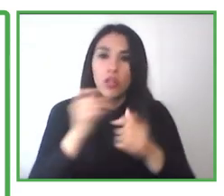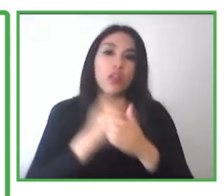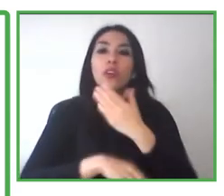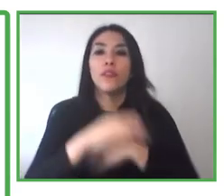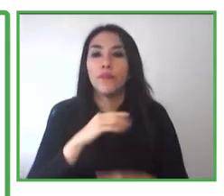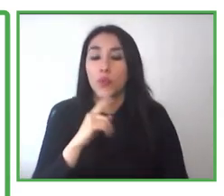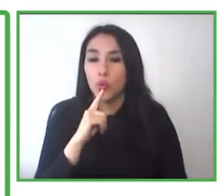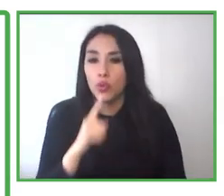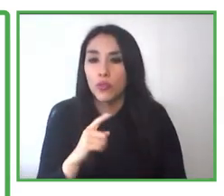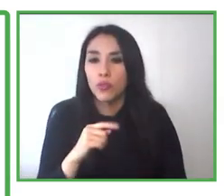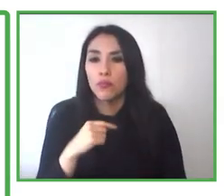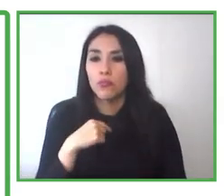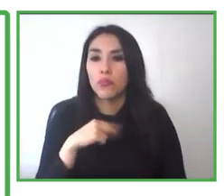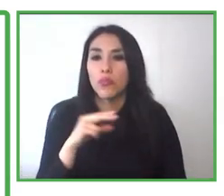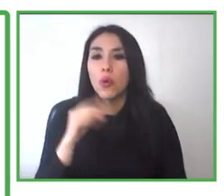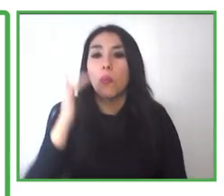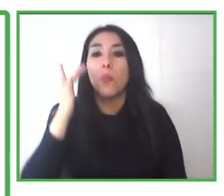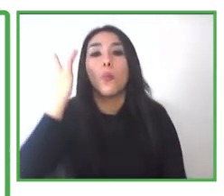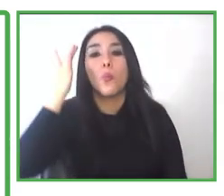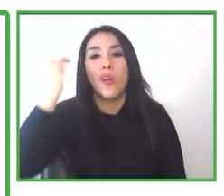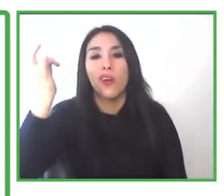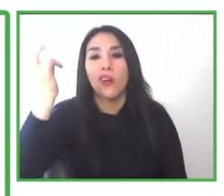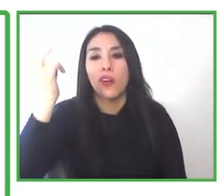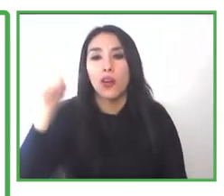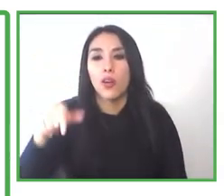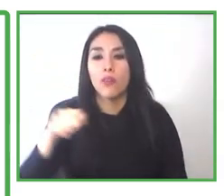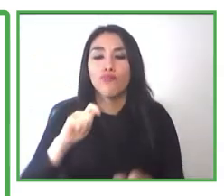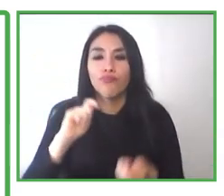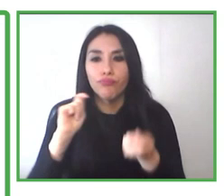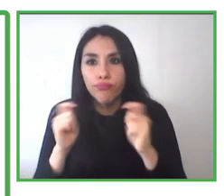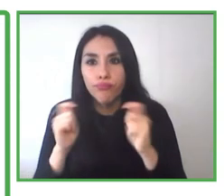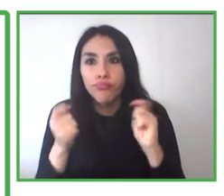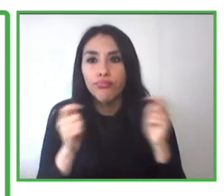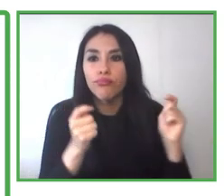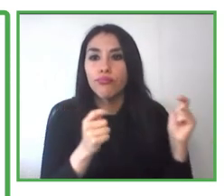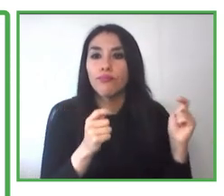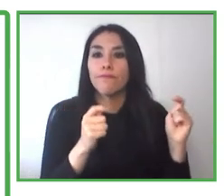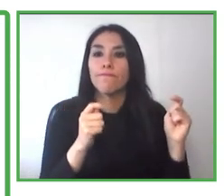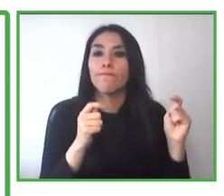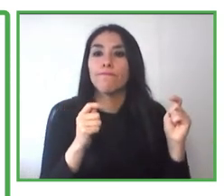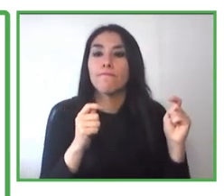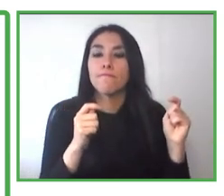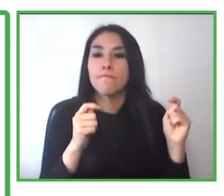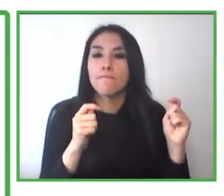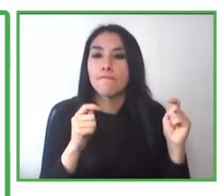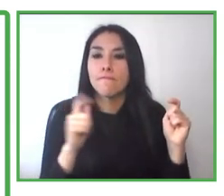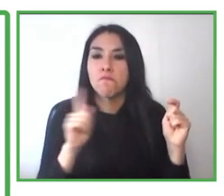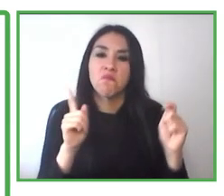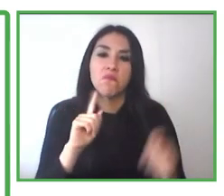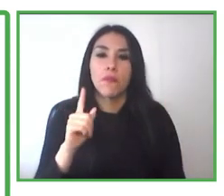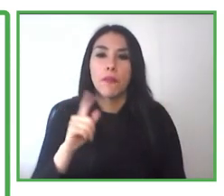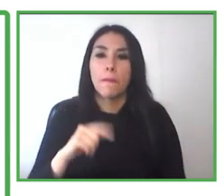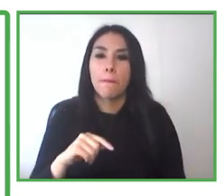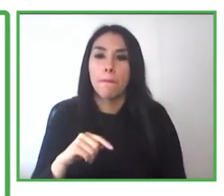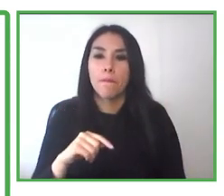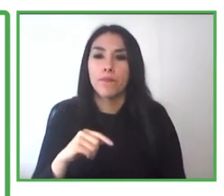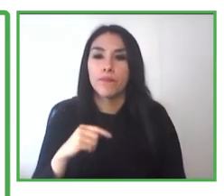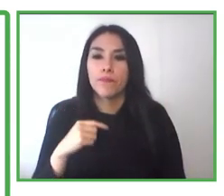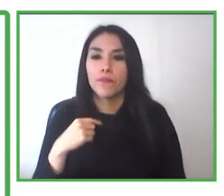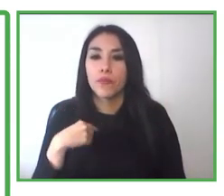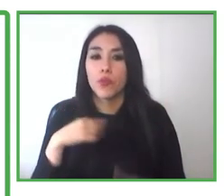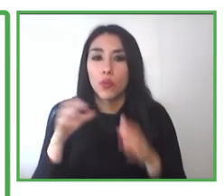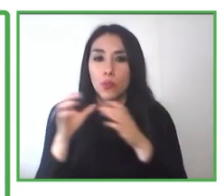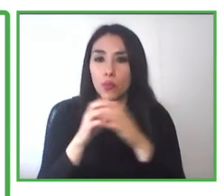the adjustments that do not include high expenses for the companies.